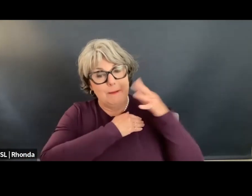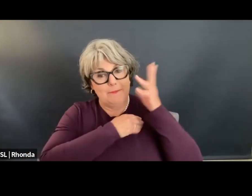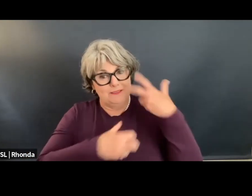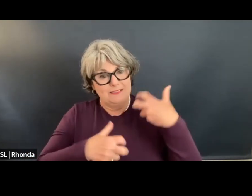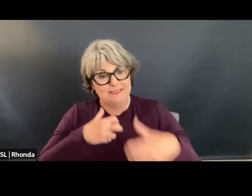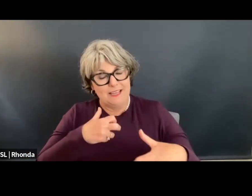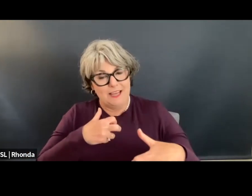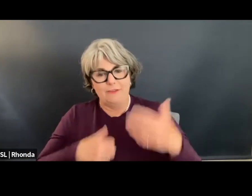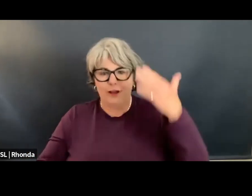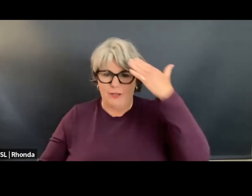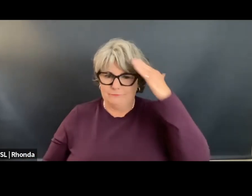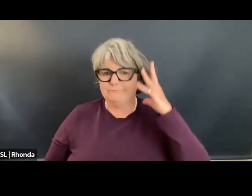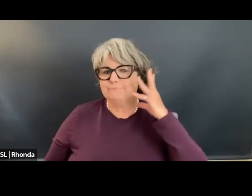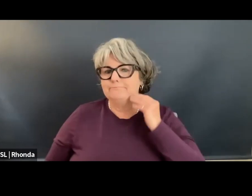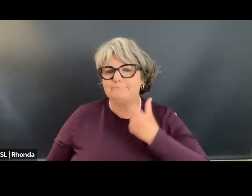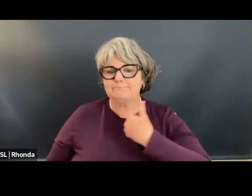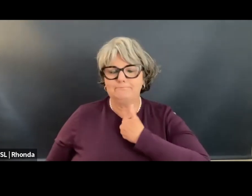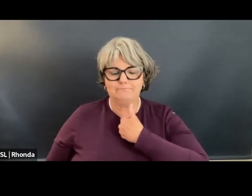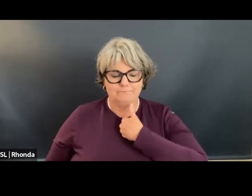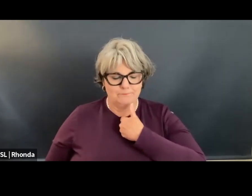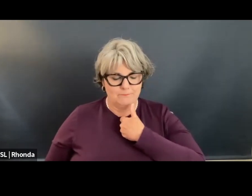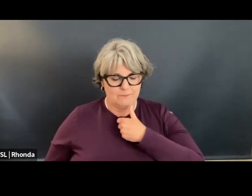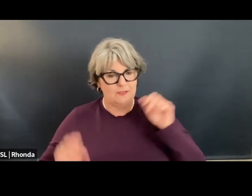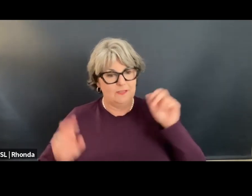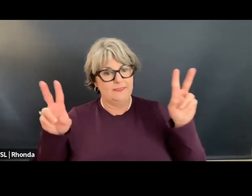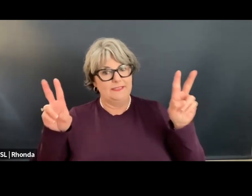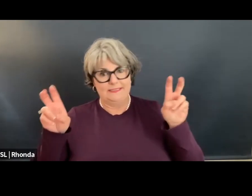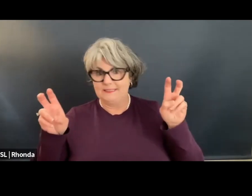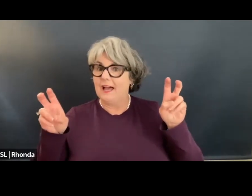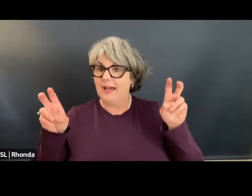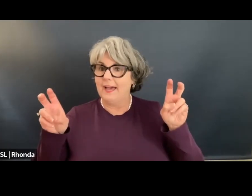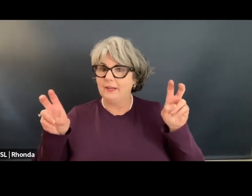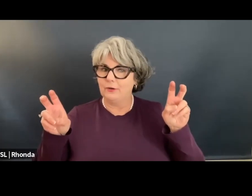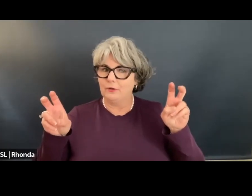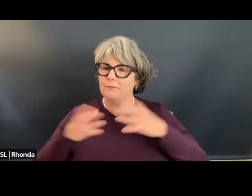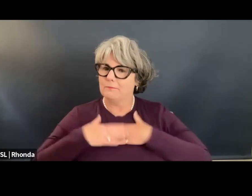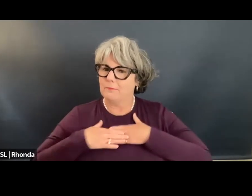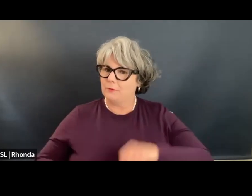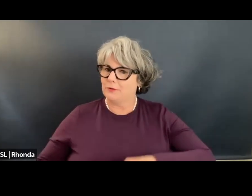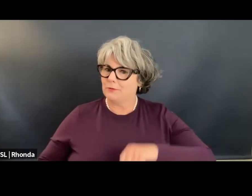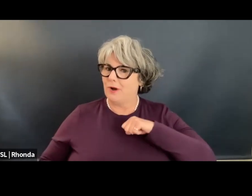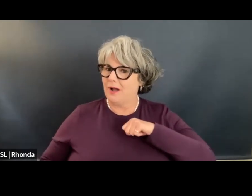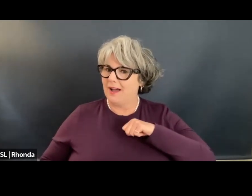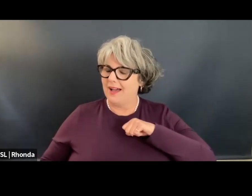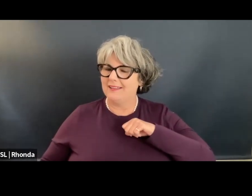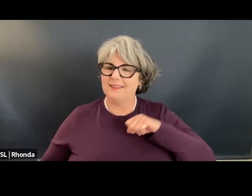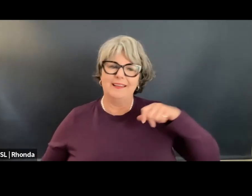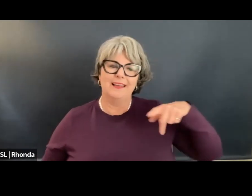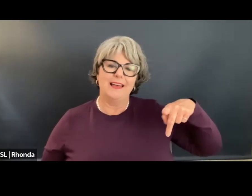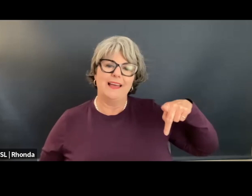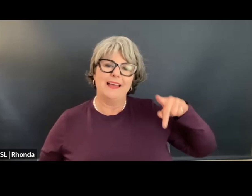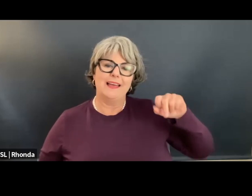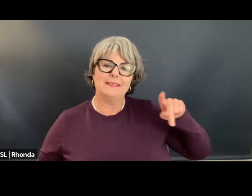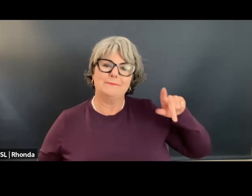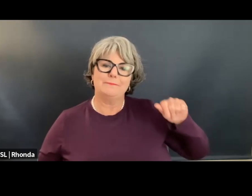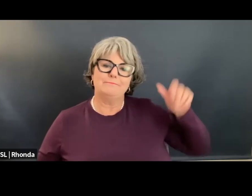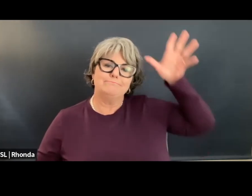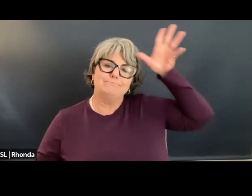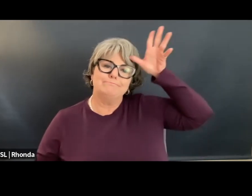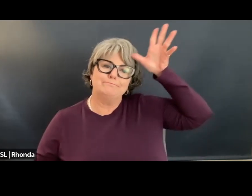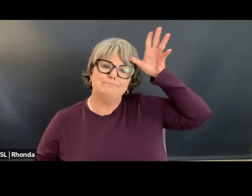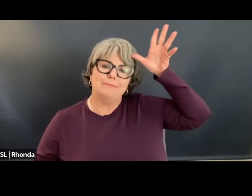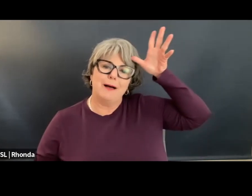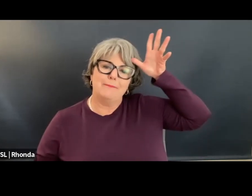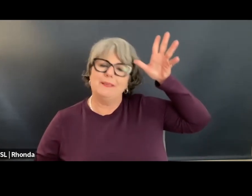this firsthand. You know, the title I take the most pride in is Papi. That's the title that I'm most proud of,